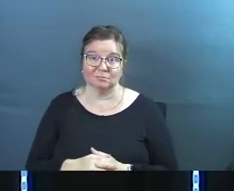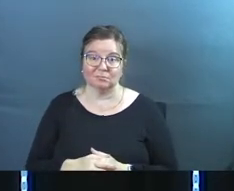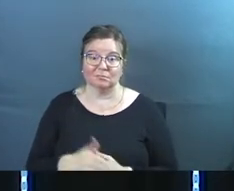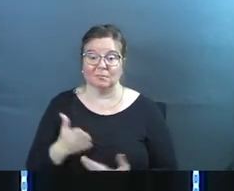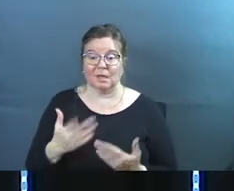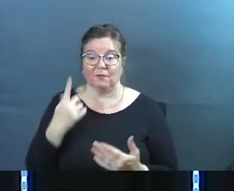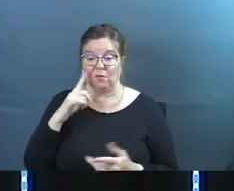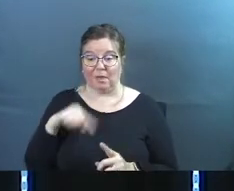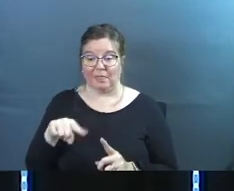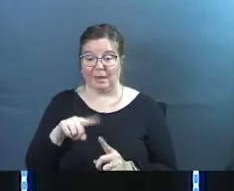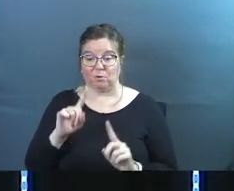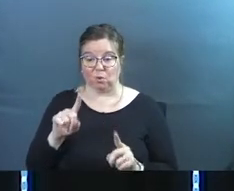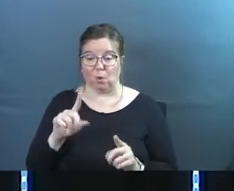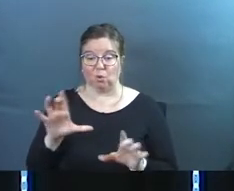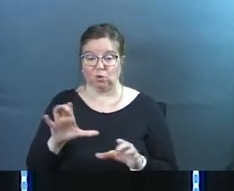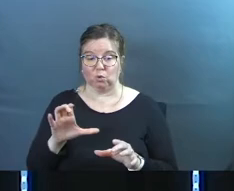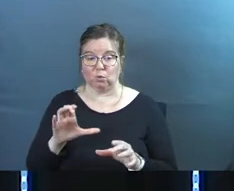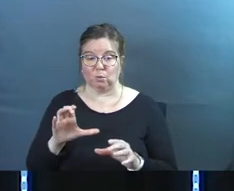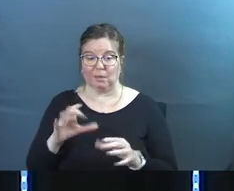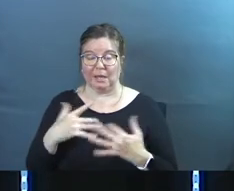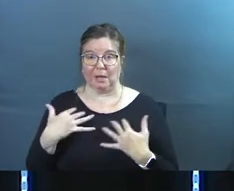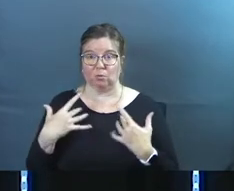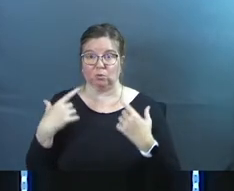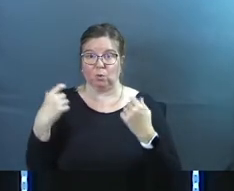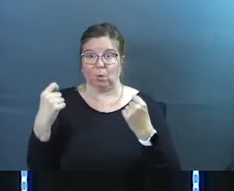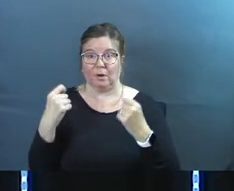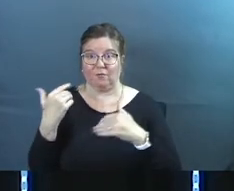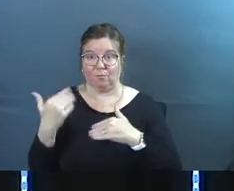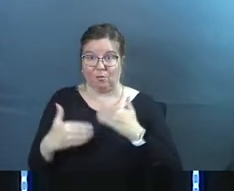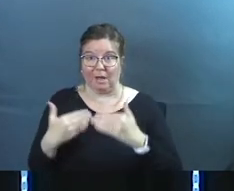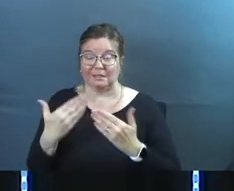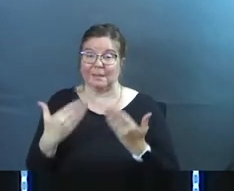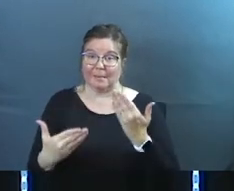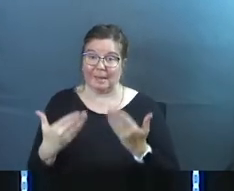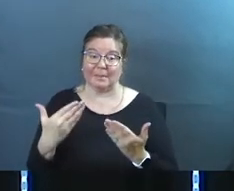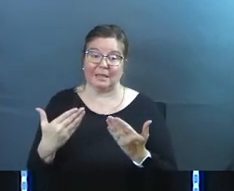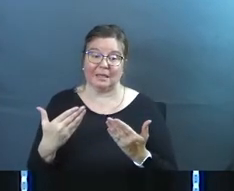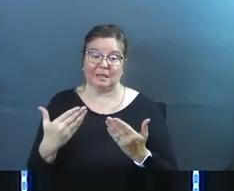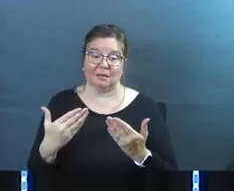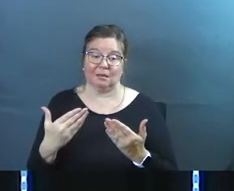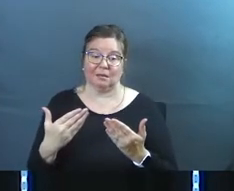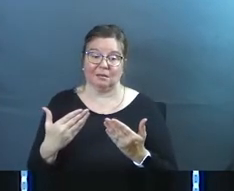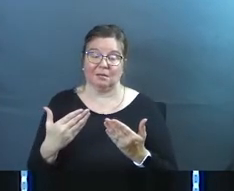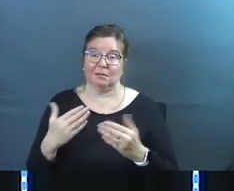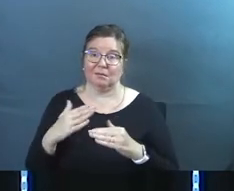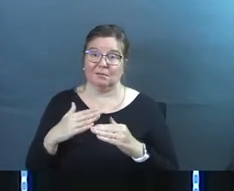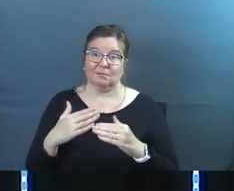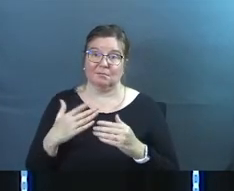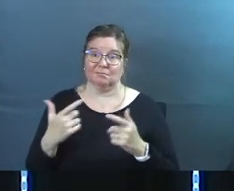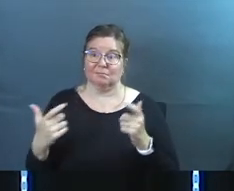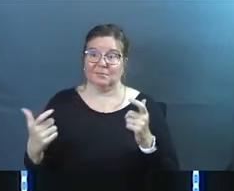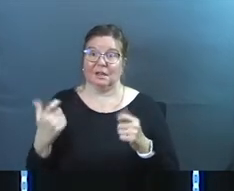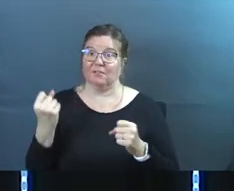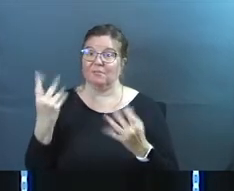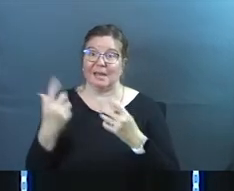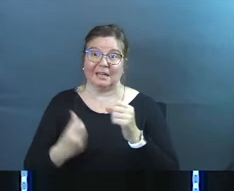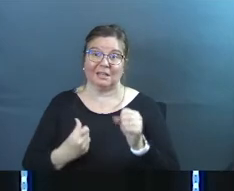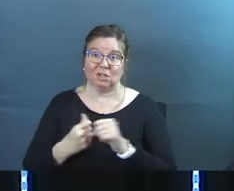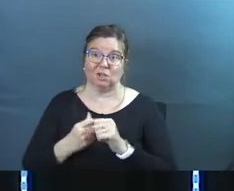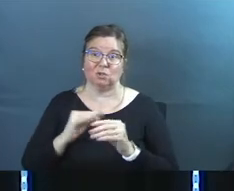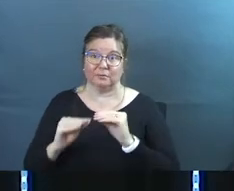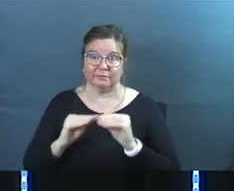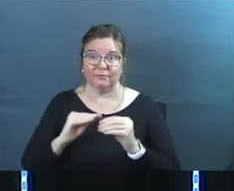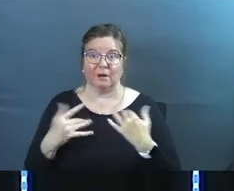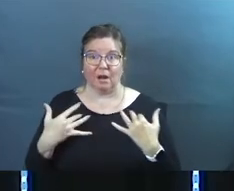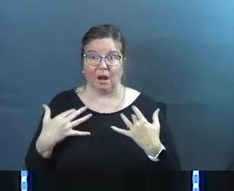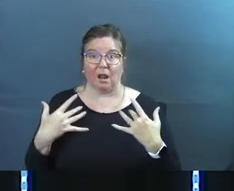because for them to go and do a restorative process it may be at the magnitude of years for that